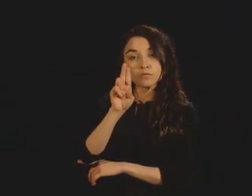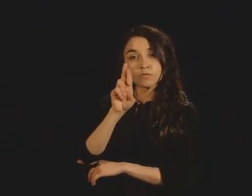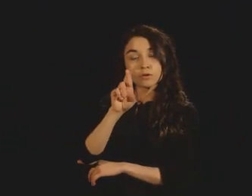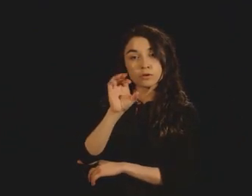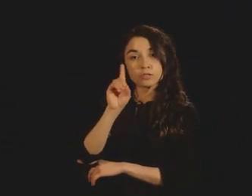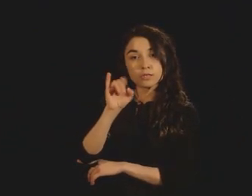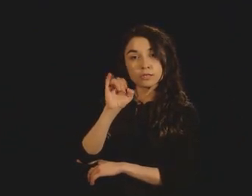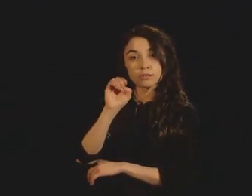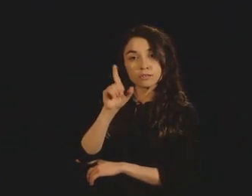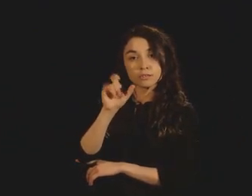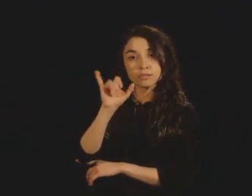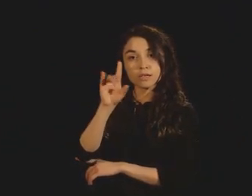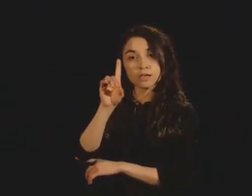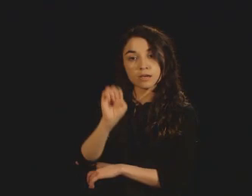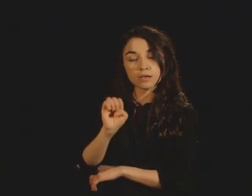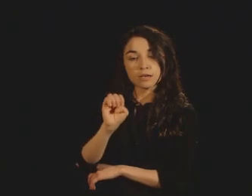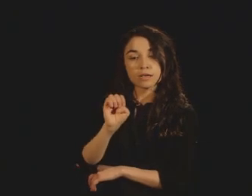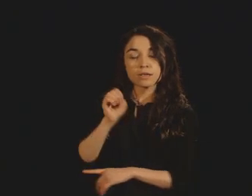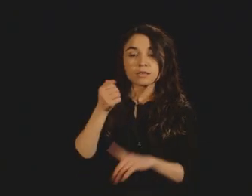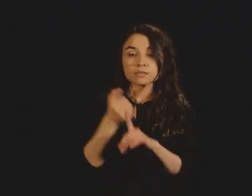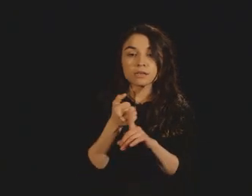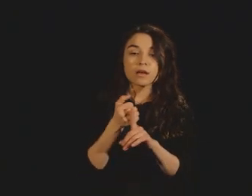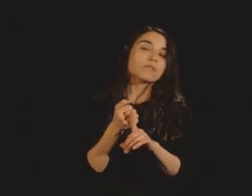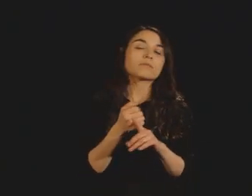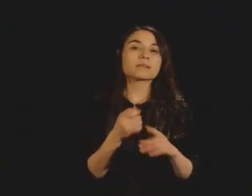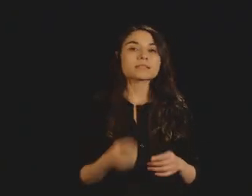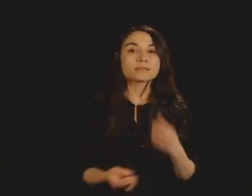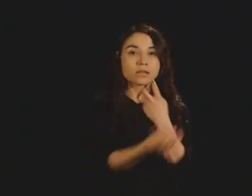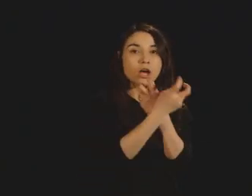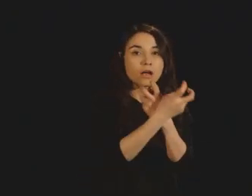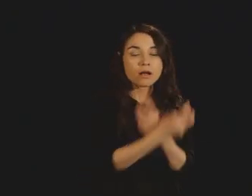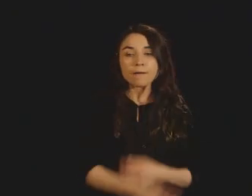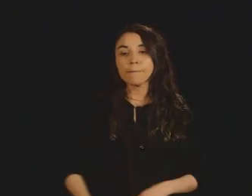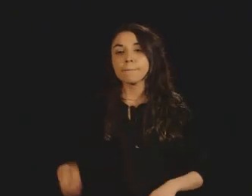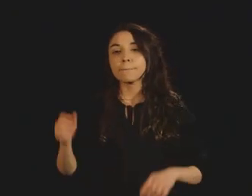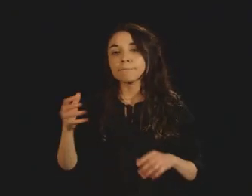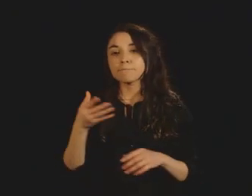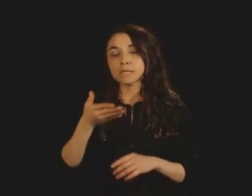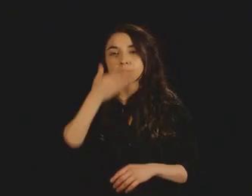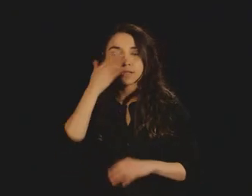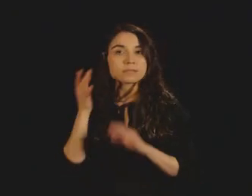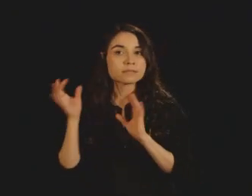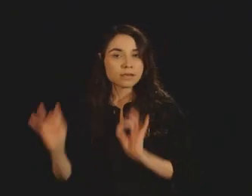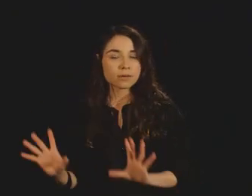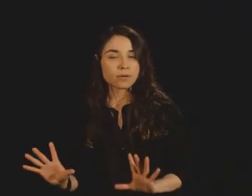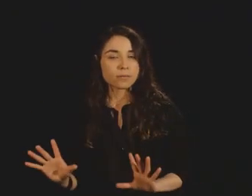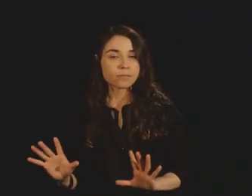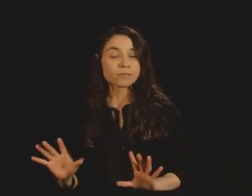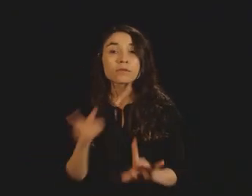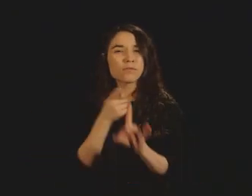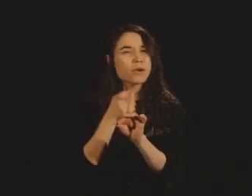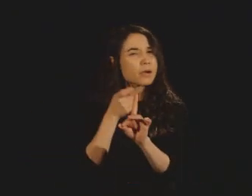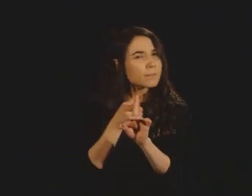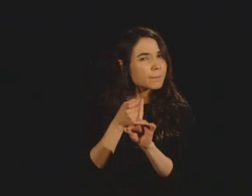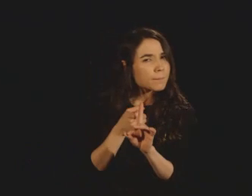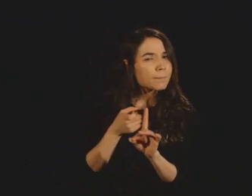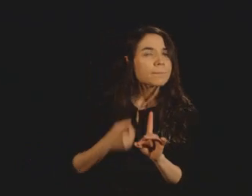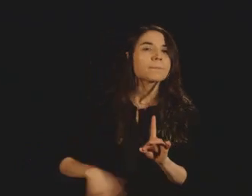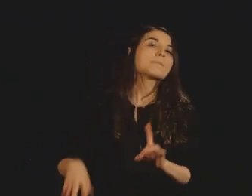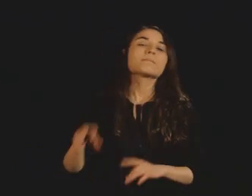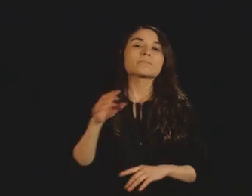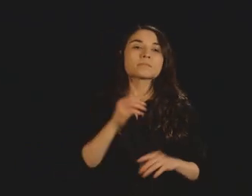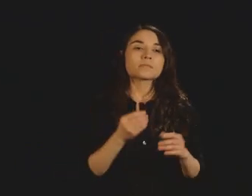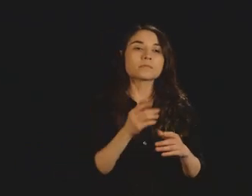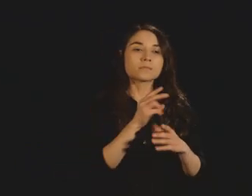out of Mount St. Helens, came out of the Kilauea volcano. So it has natural ways in which it gets up into the atmosphere, but it also has